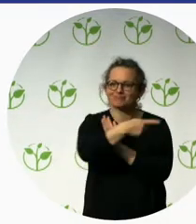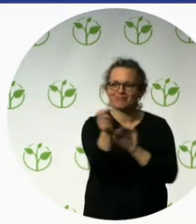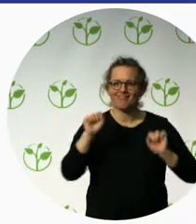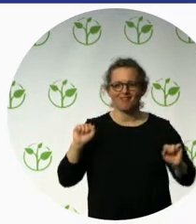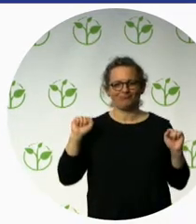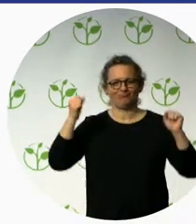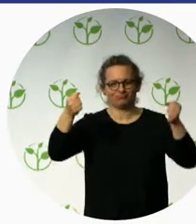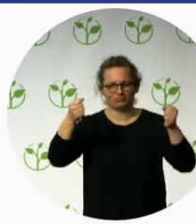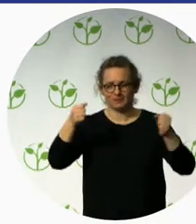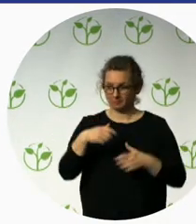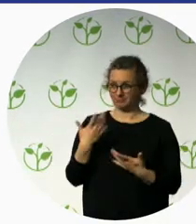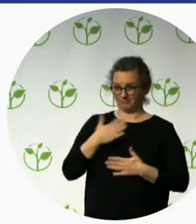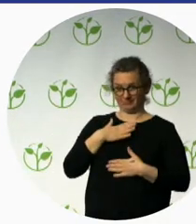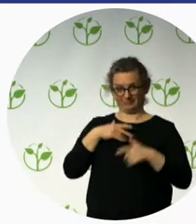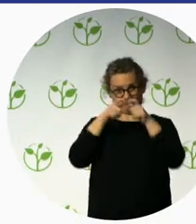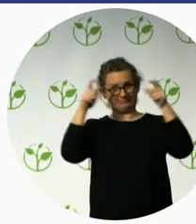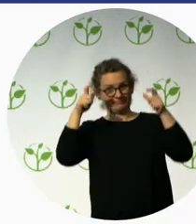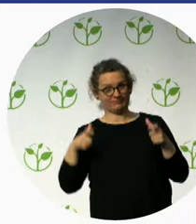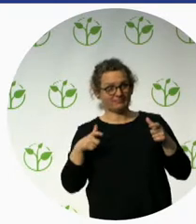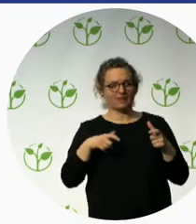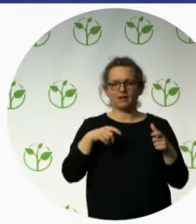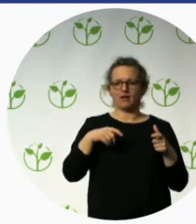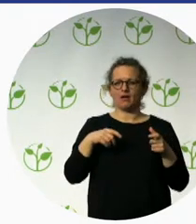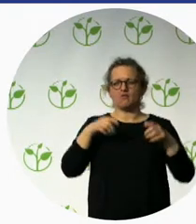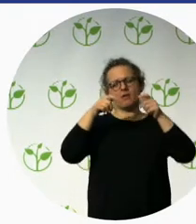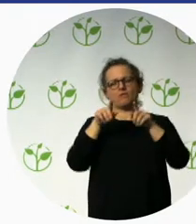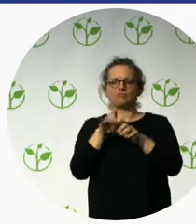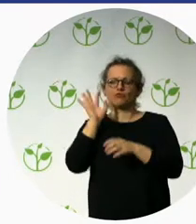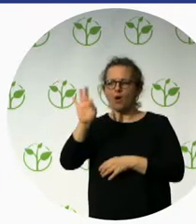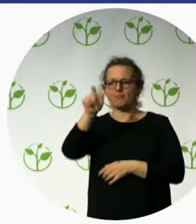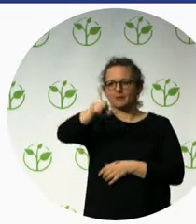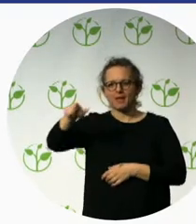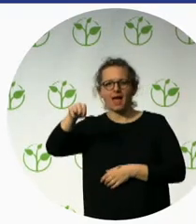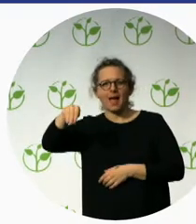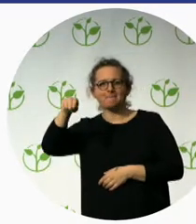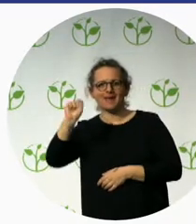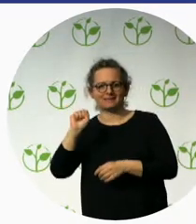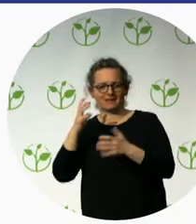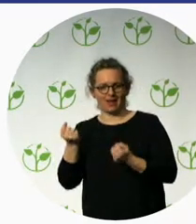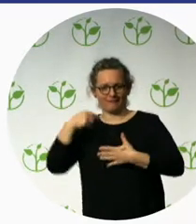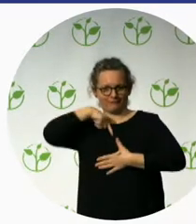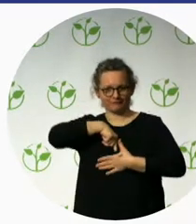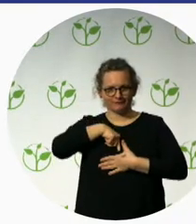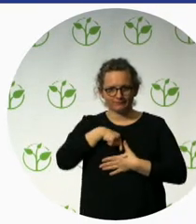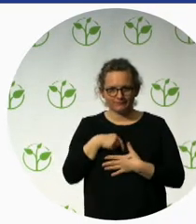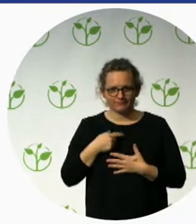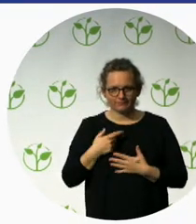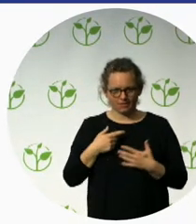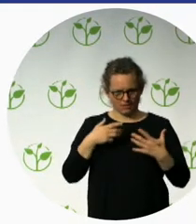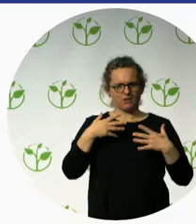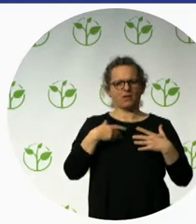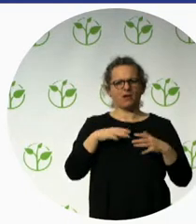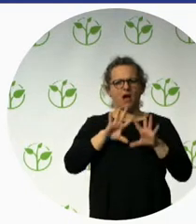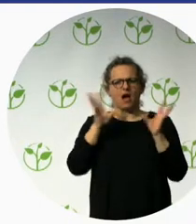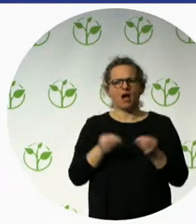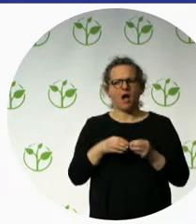in Italy. And it's a larger organisation, actually. We have about 100 branches all around Italy, almost in each region. We have